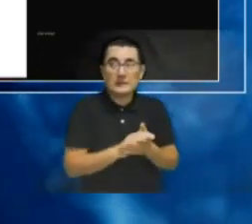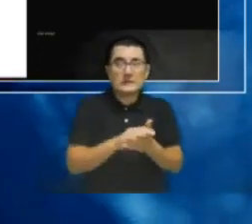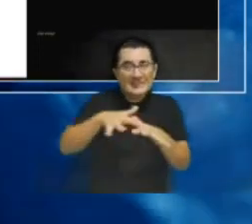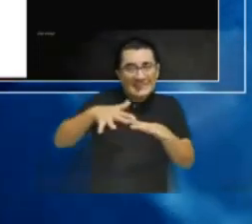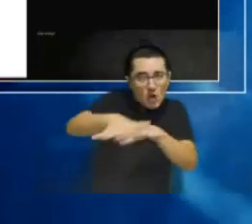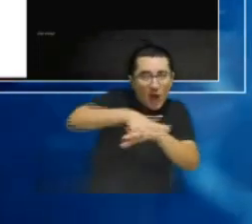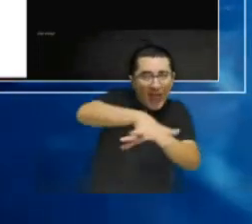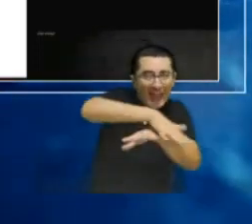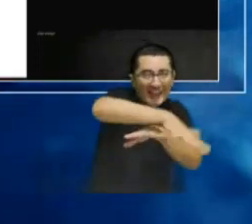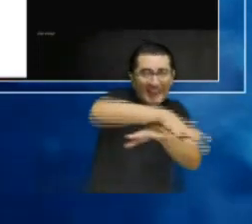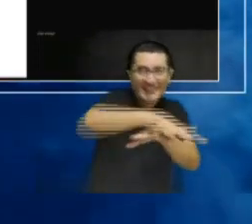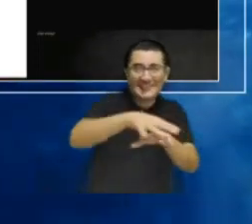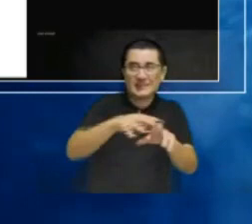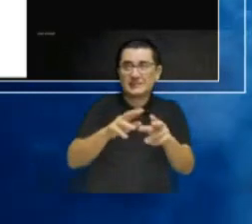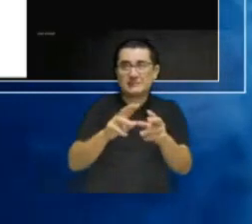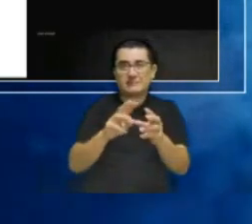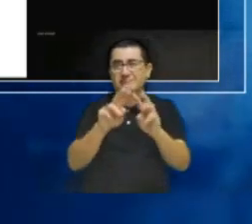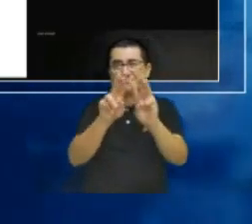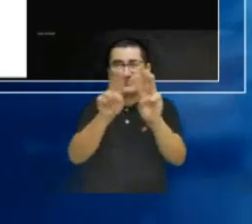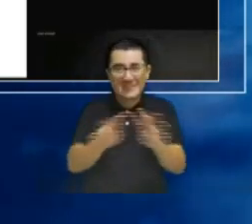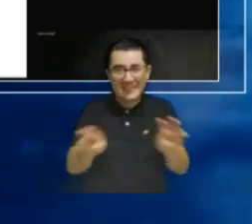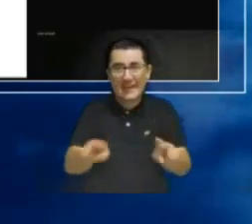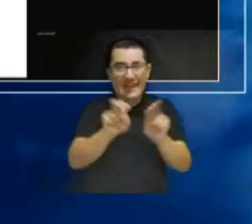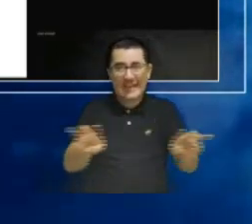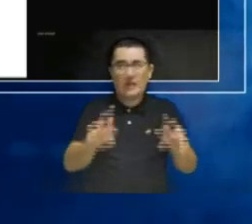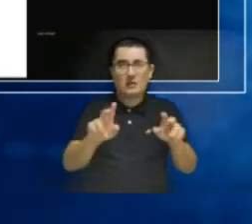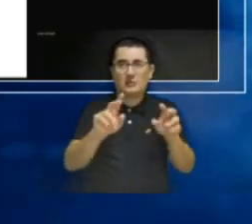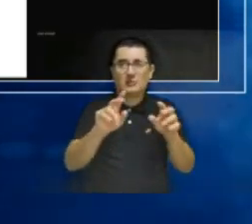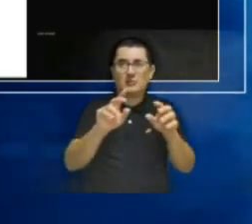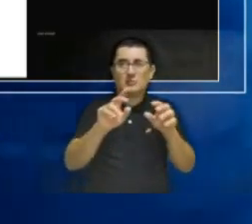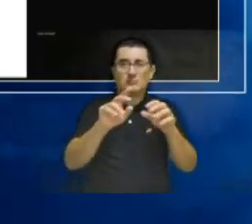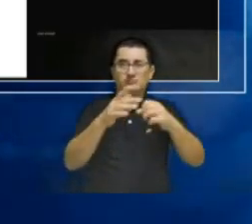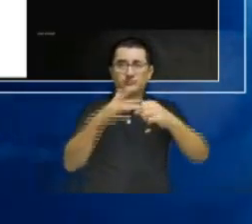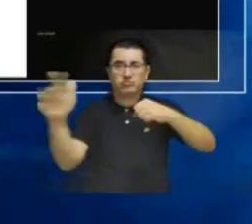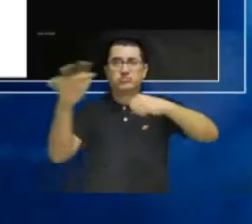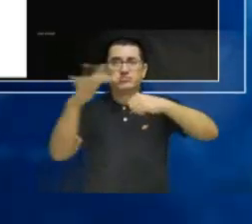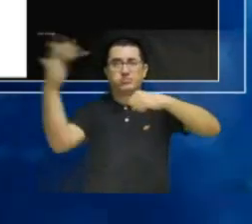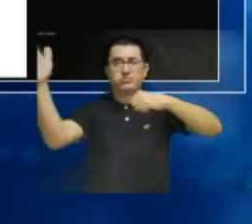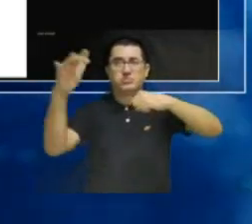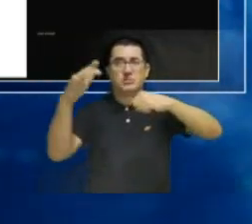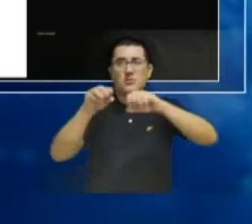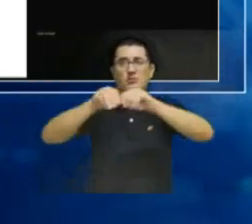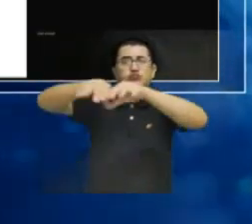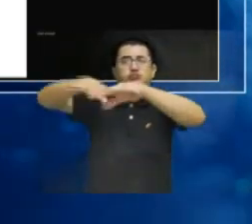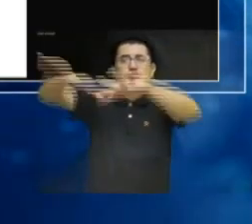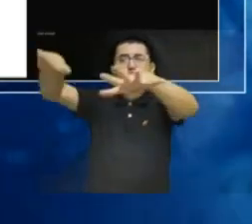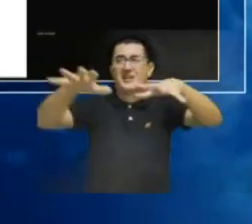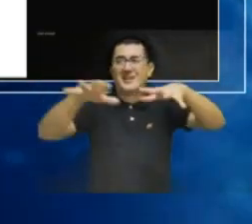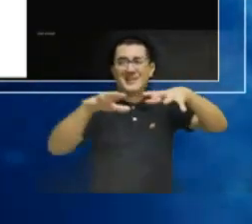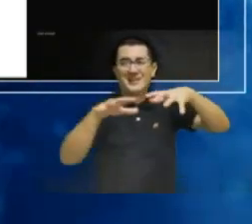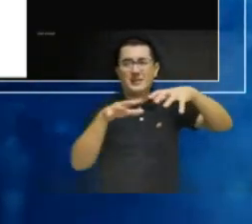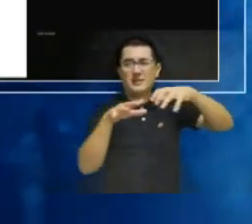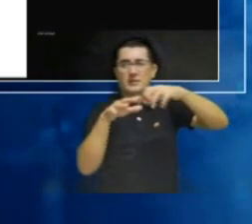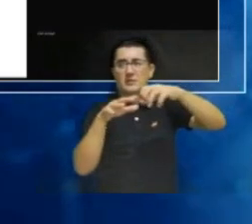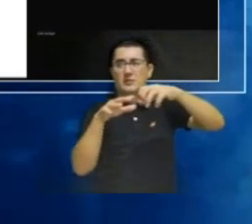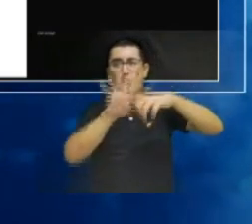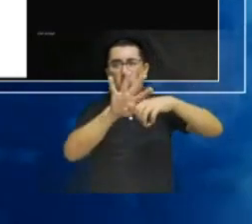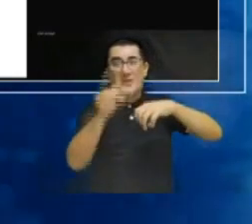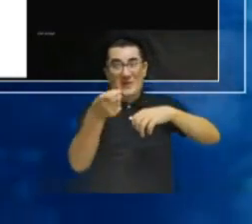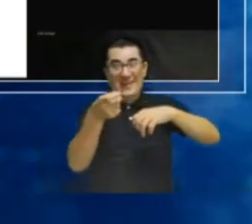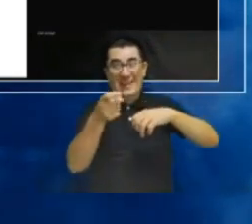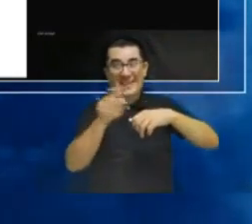can be implemented and expanded quicker than what was